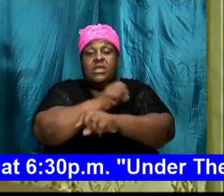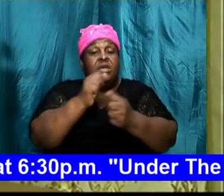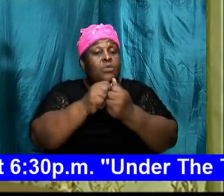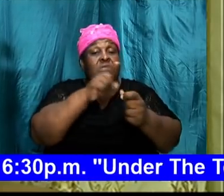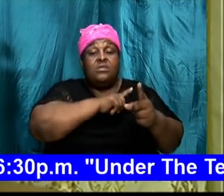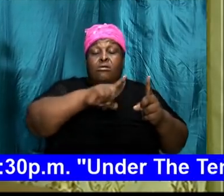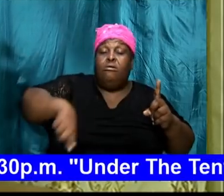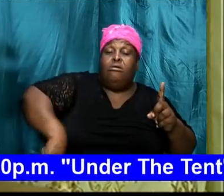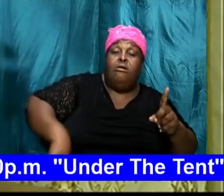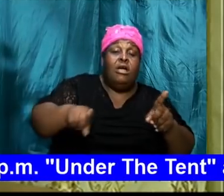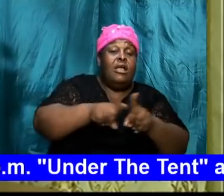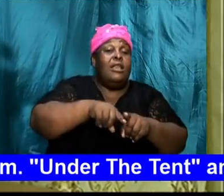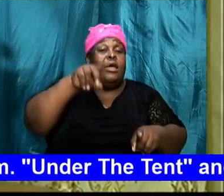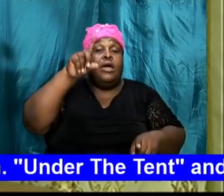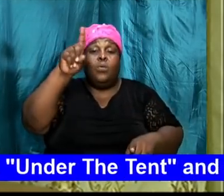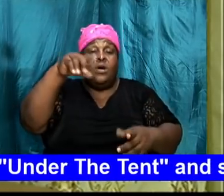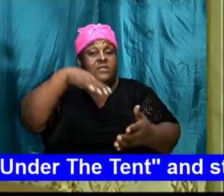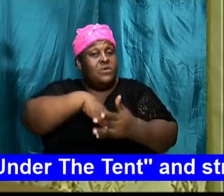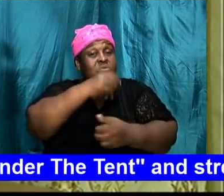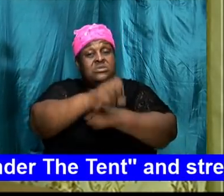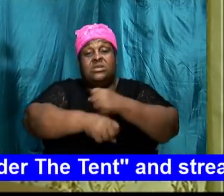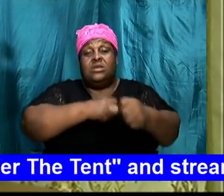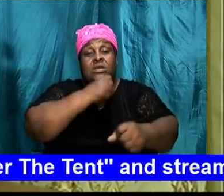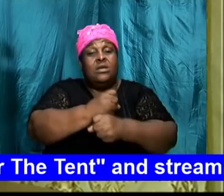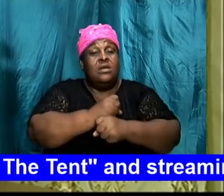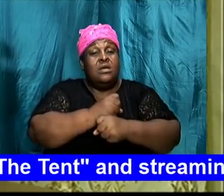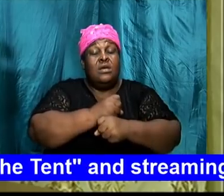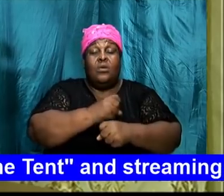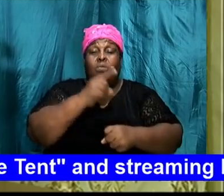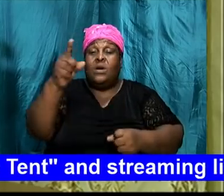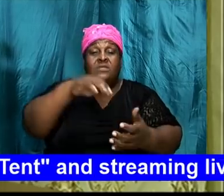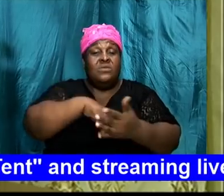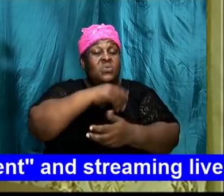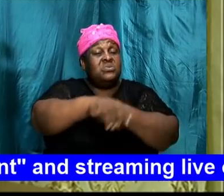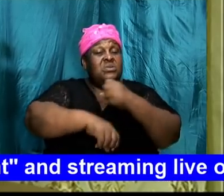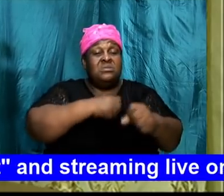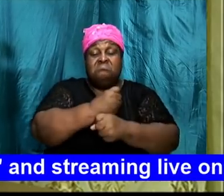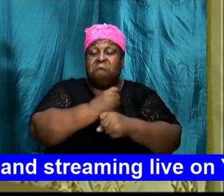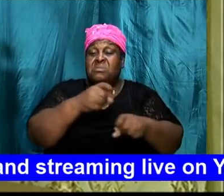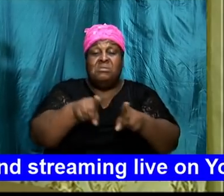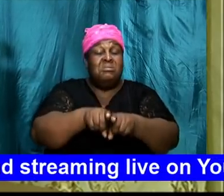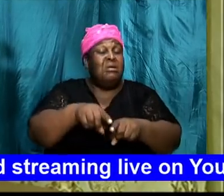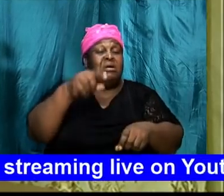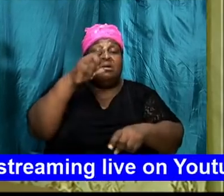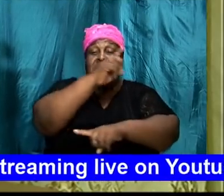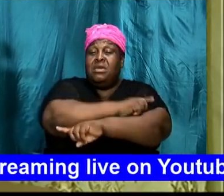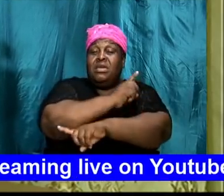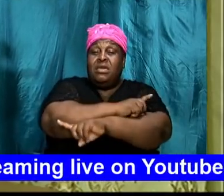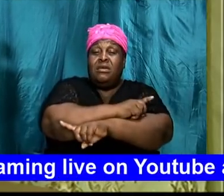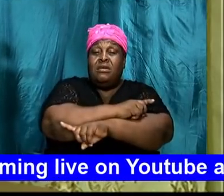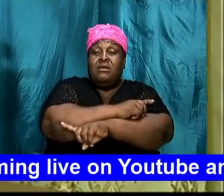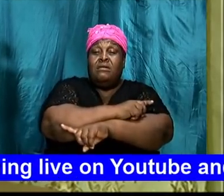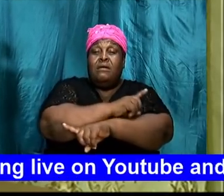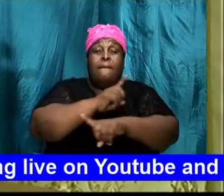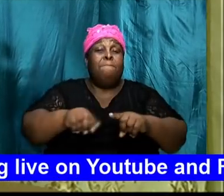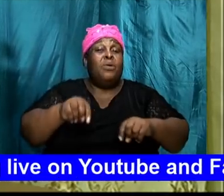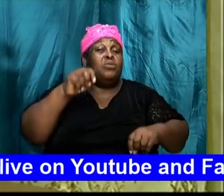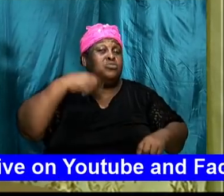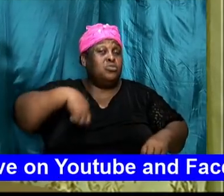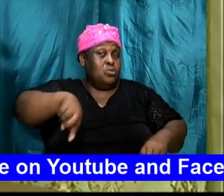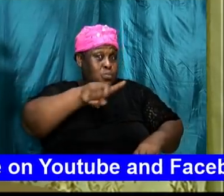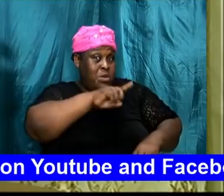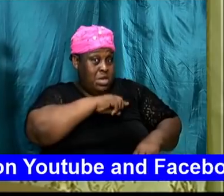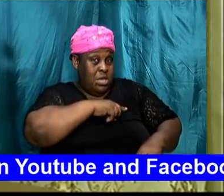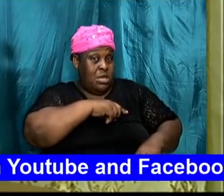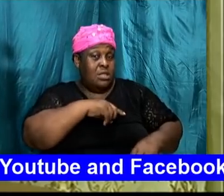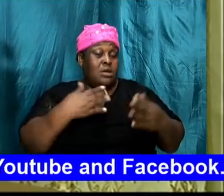is like a thousand years and a thousand year but as a day what day that wait upon the Lord the Bible says shall renew